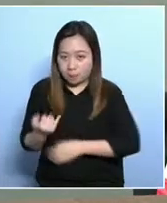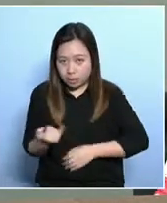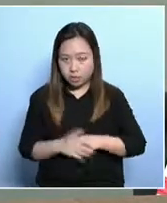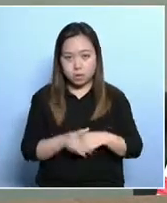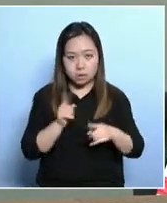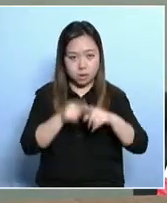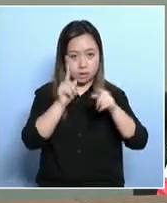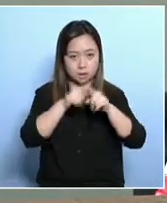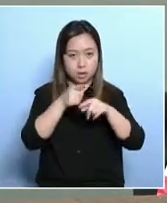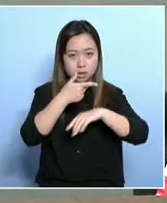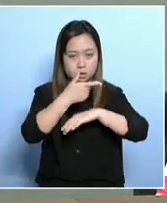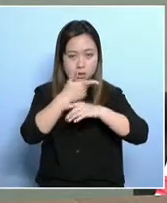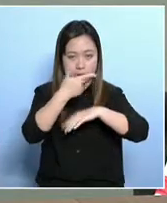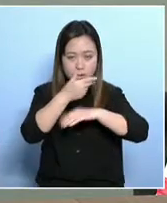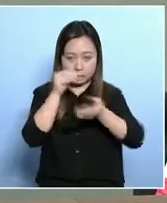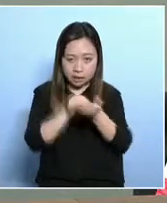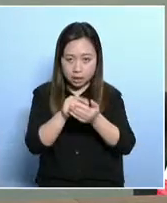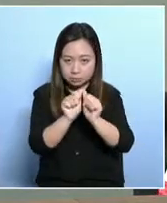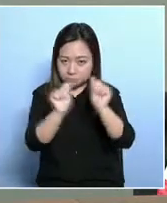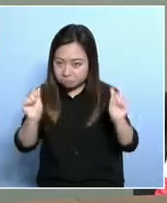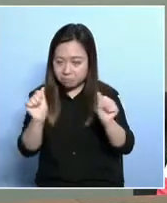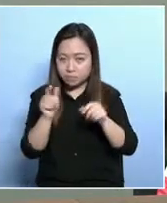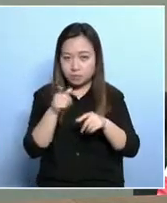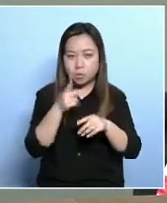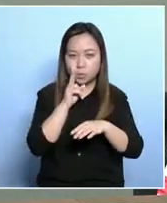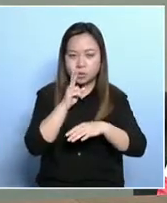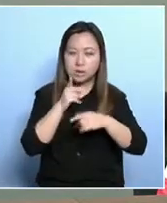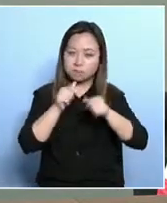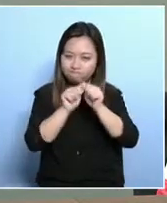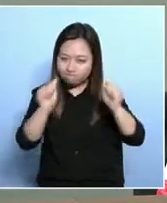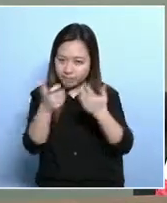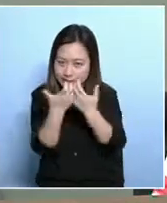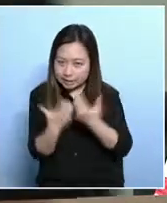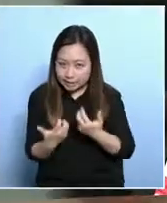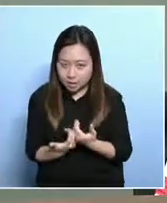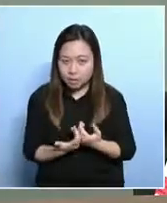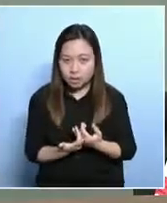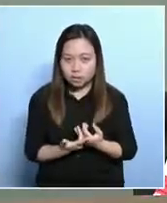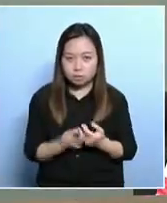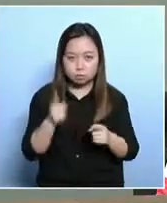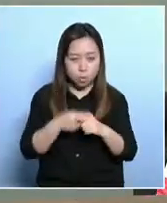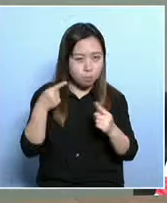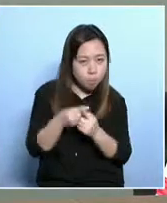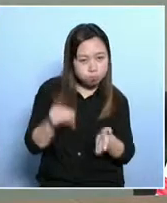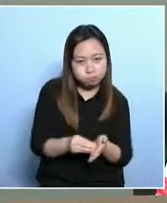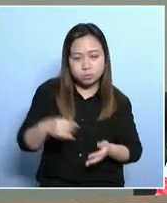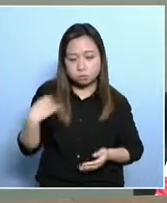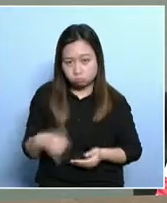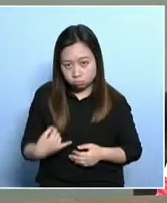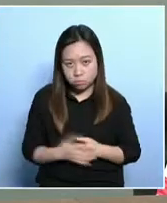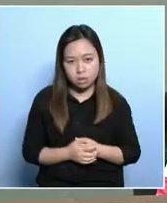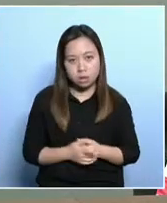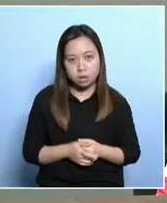their responsibility. Now, so the ruler is lacking or deficient.